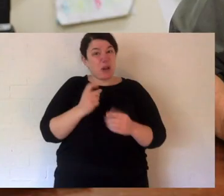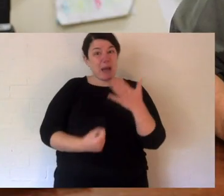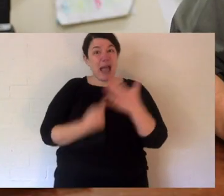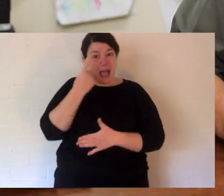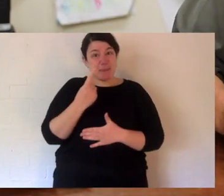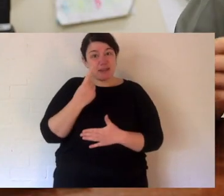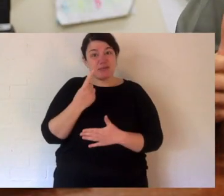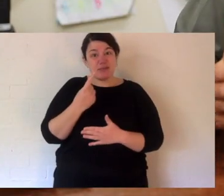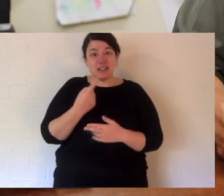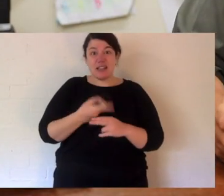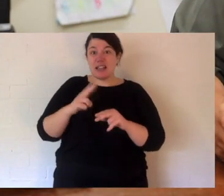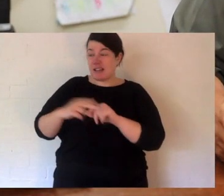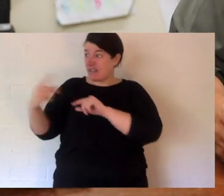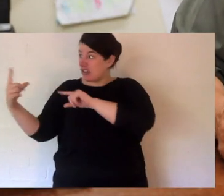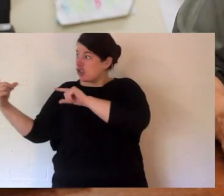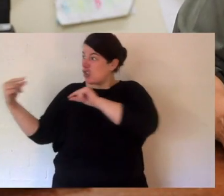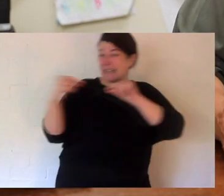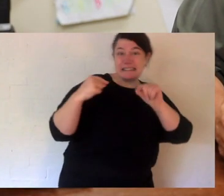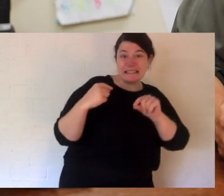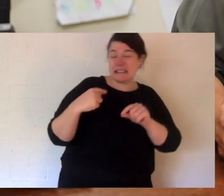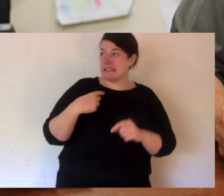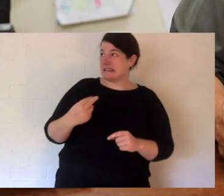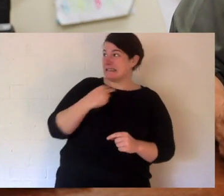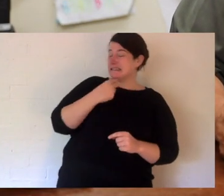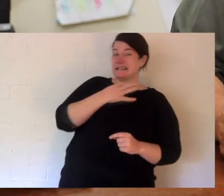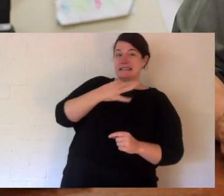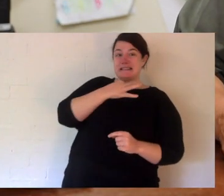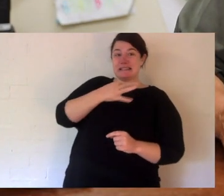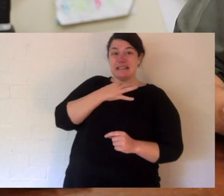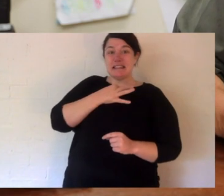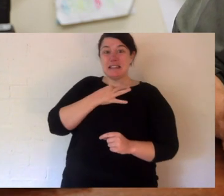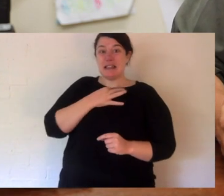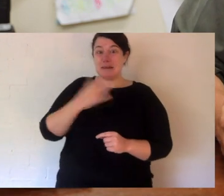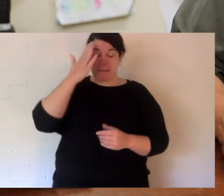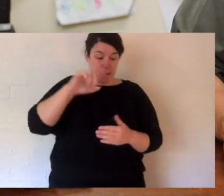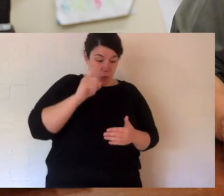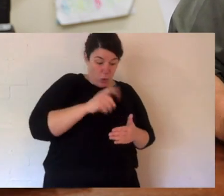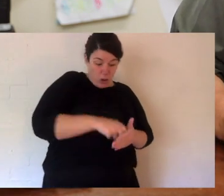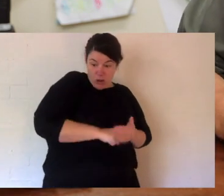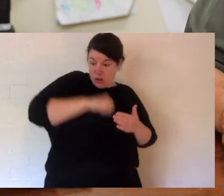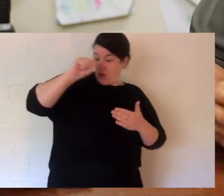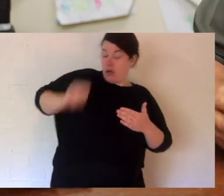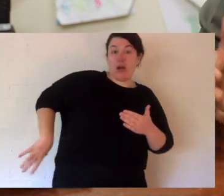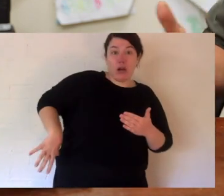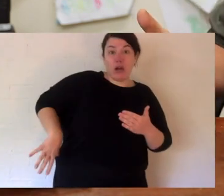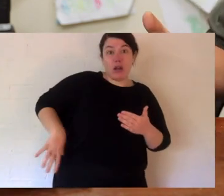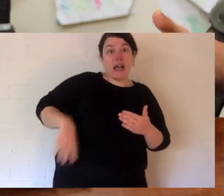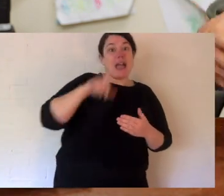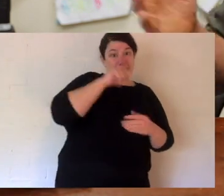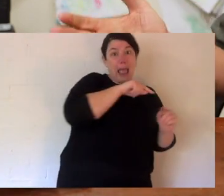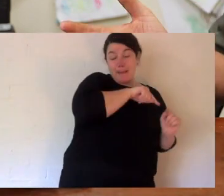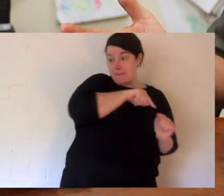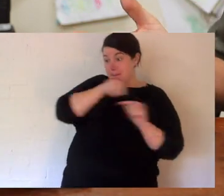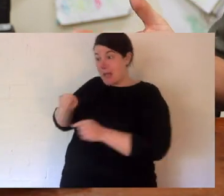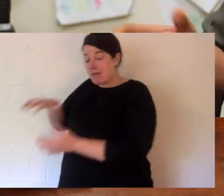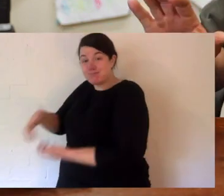sometimes. If marsupials are chased by a predator, or they're under danger, the mum will actually leave the joey.